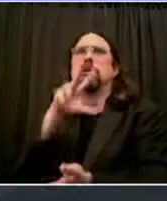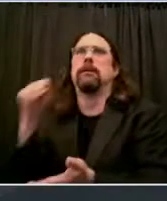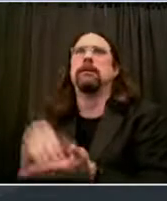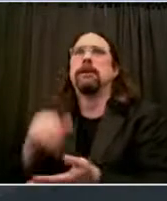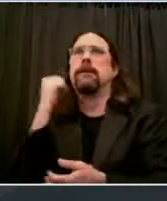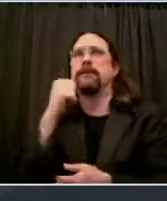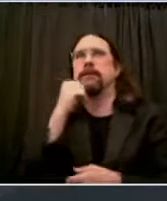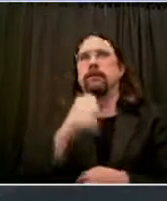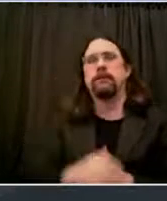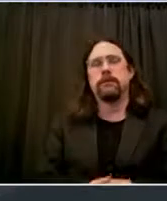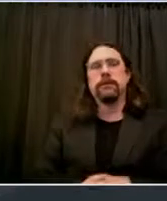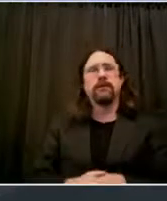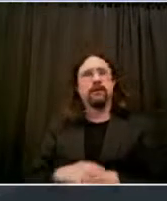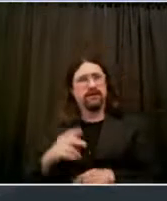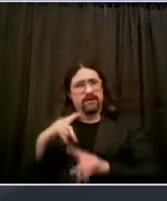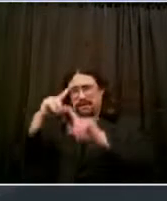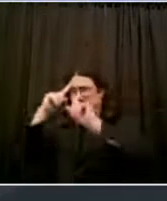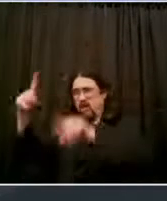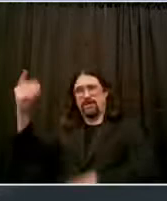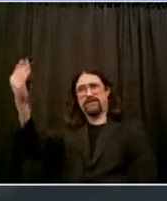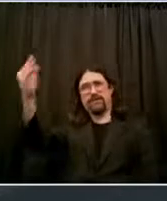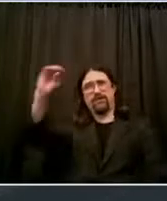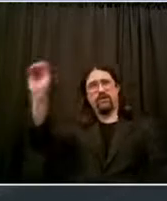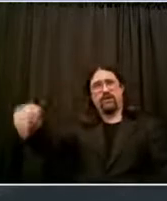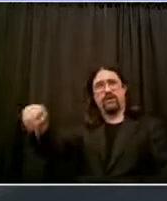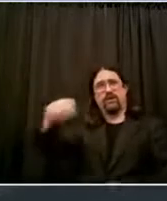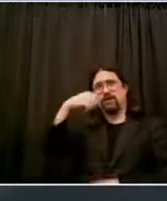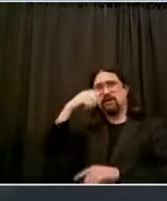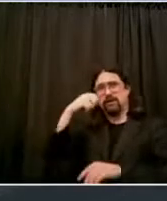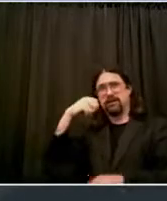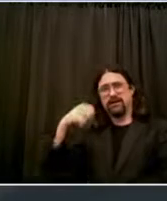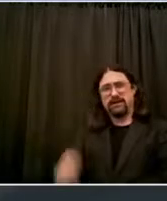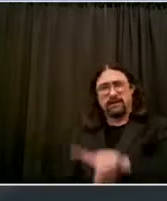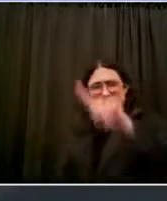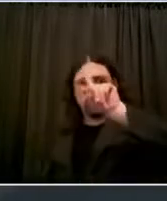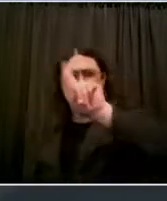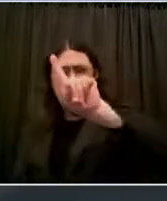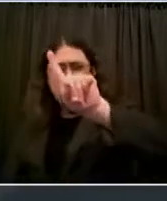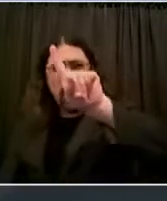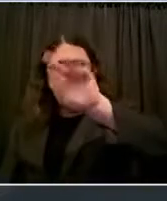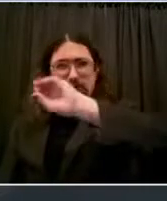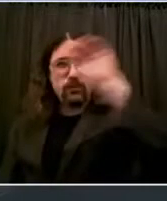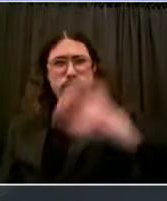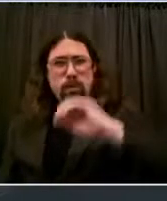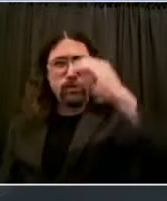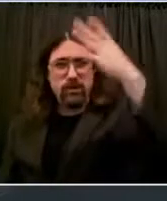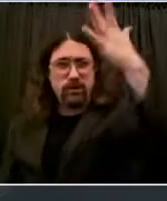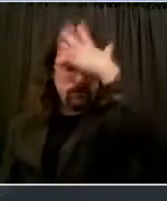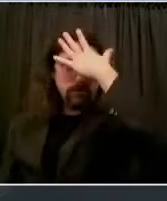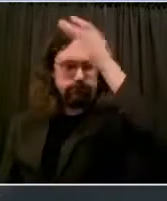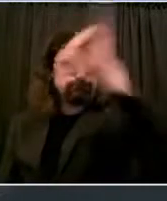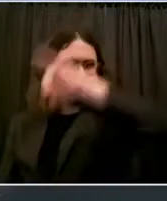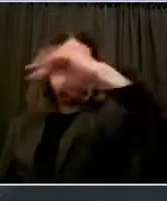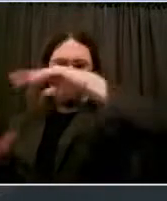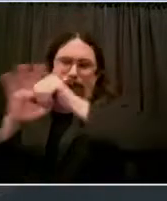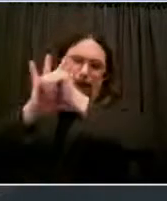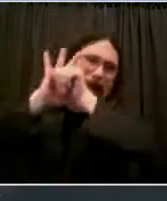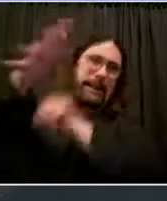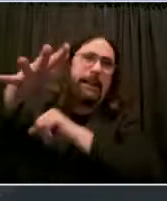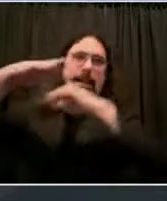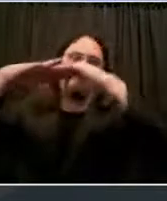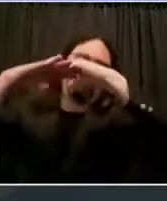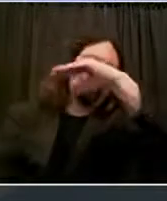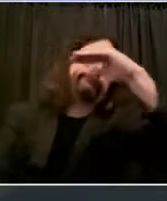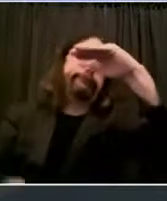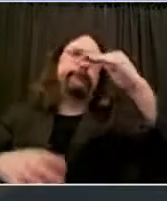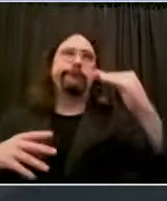only one percent of those tested, tested positive for COVID-19. That is an amazing statement on what